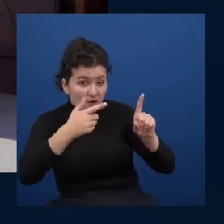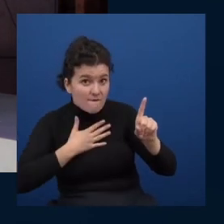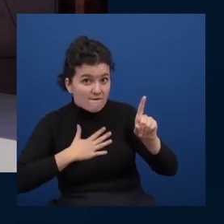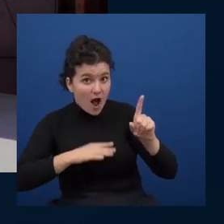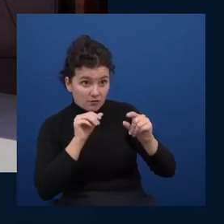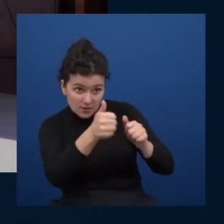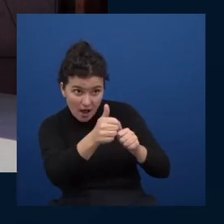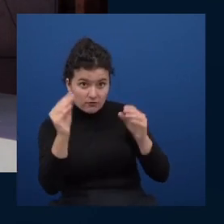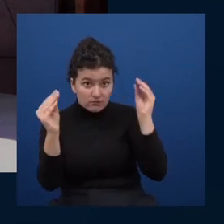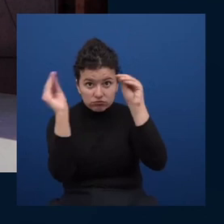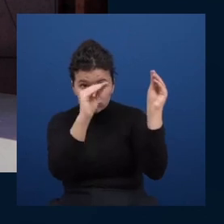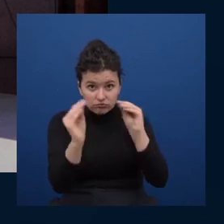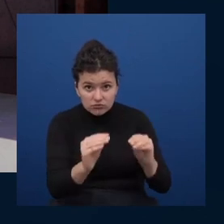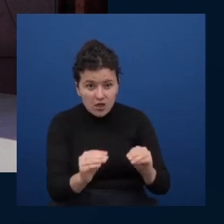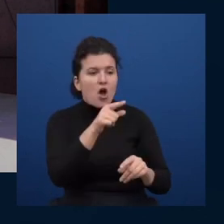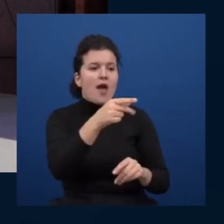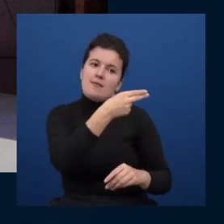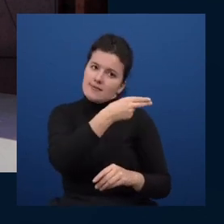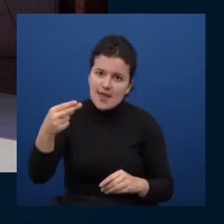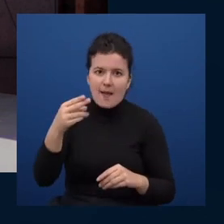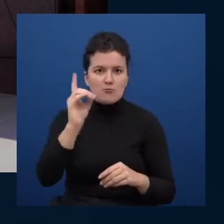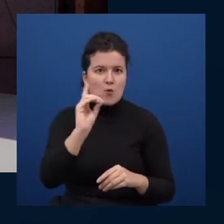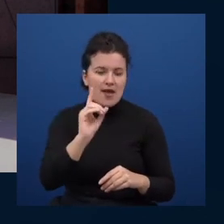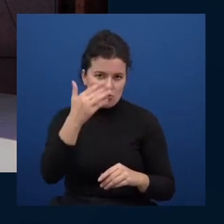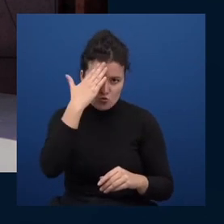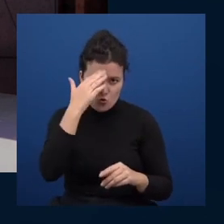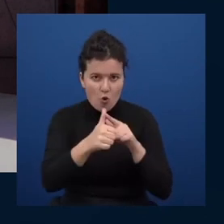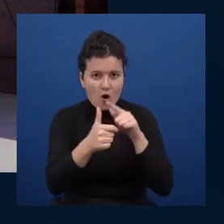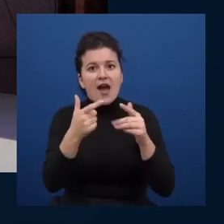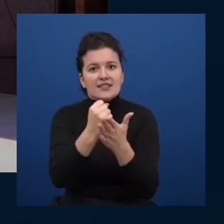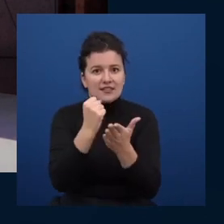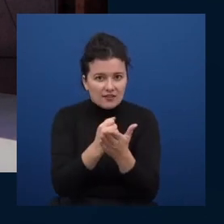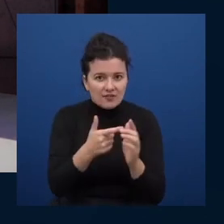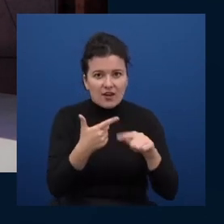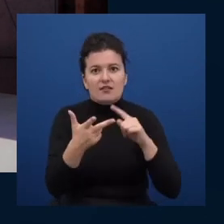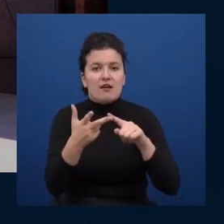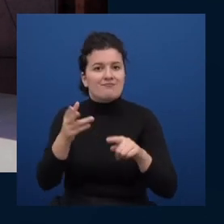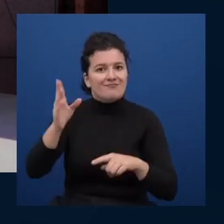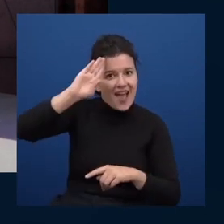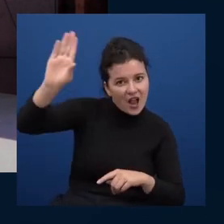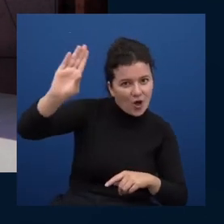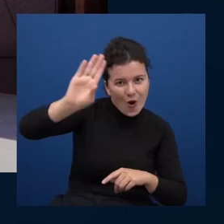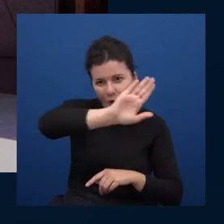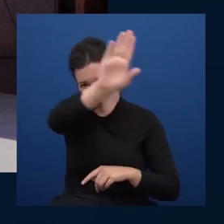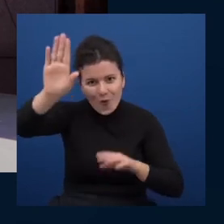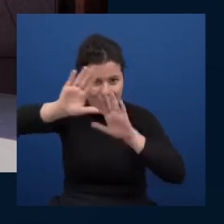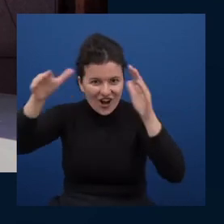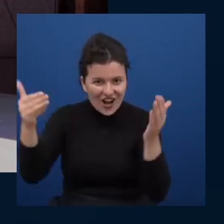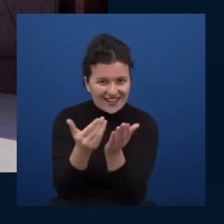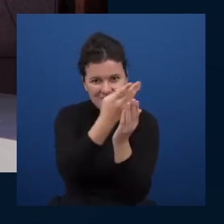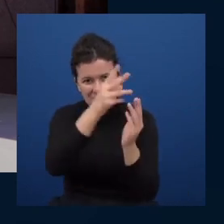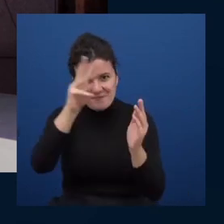domain set up a certificate make a web server and put a hello world web page and i think that's it's kind of like